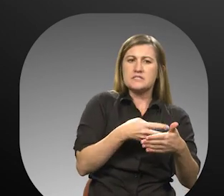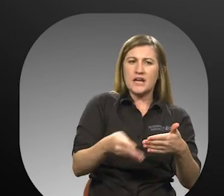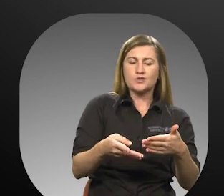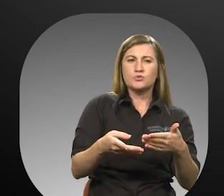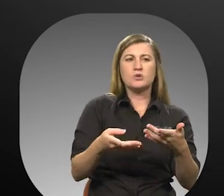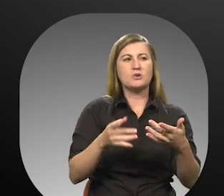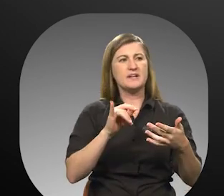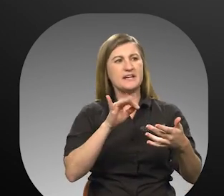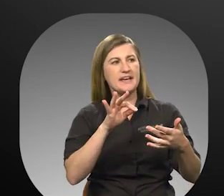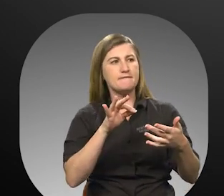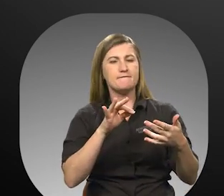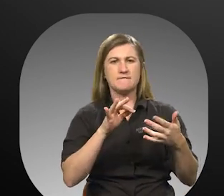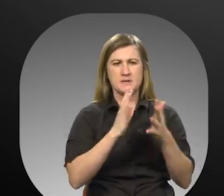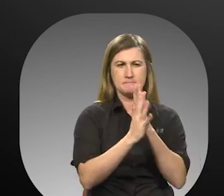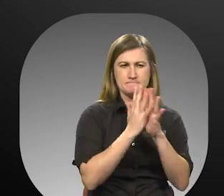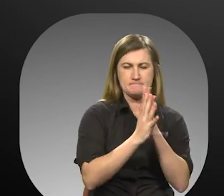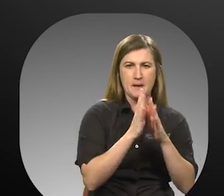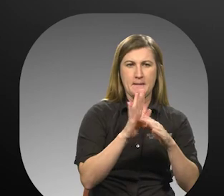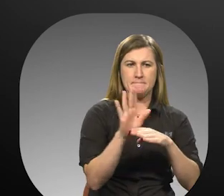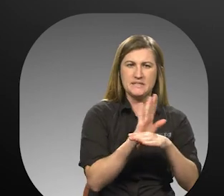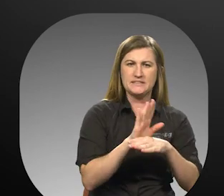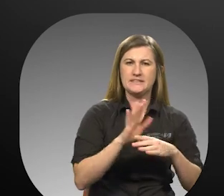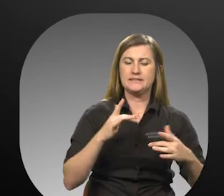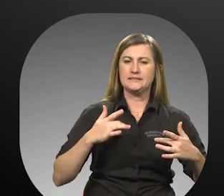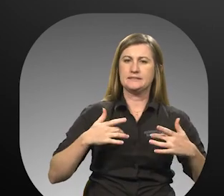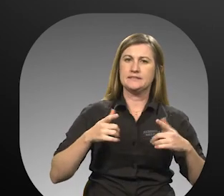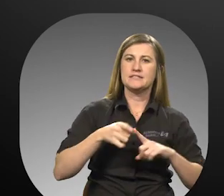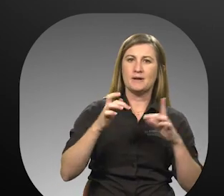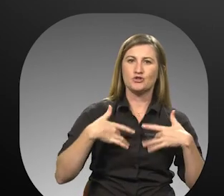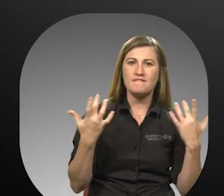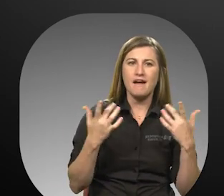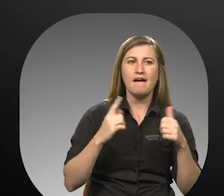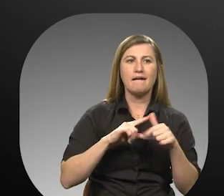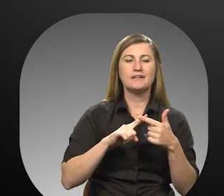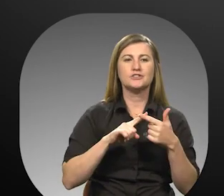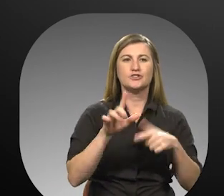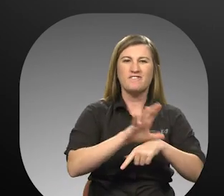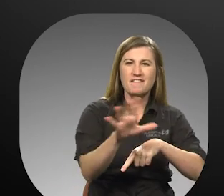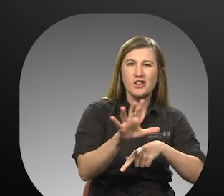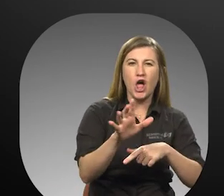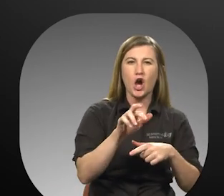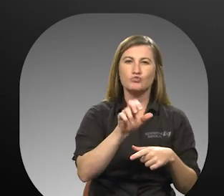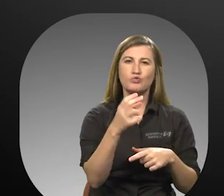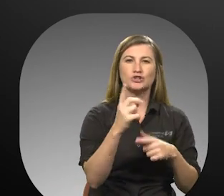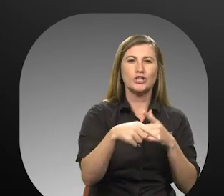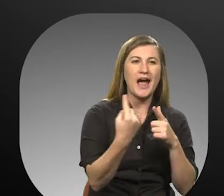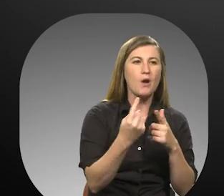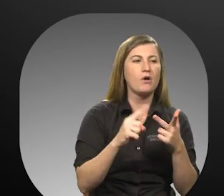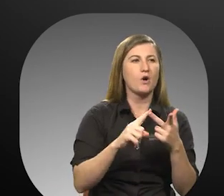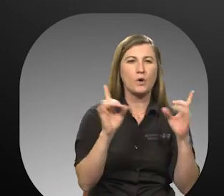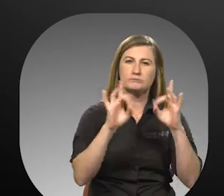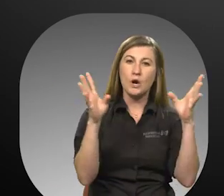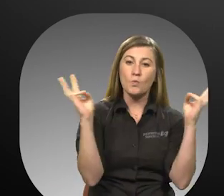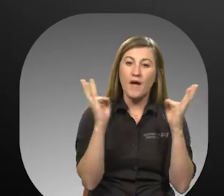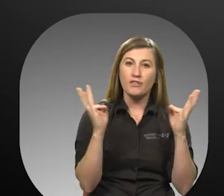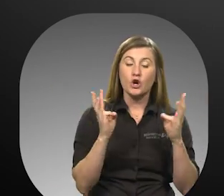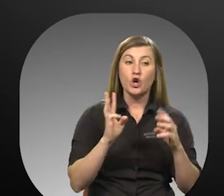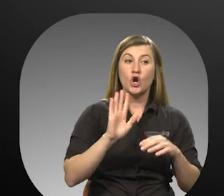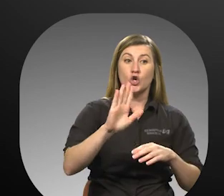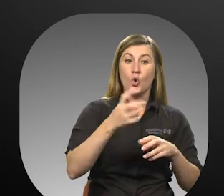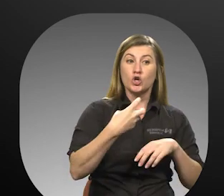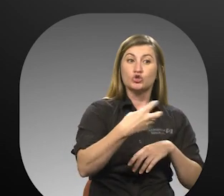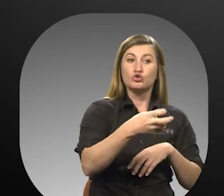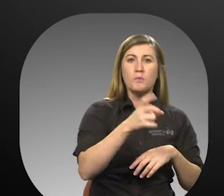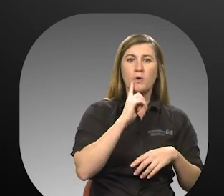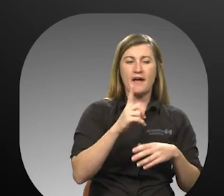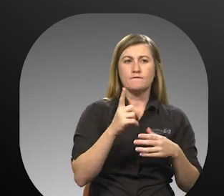periods of peak demand such as special events, during rush hour, or during inclement weather. Your trip will have fewer problems if you